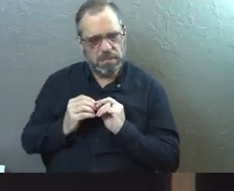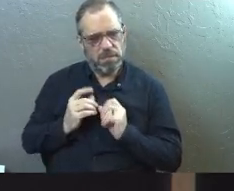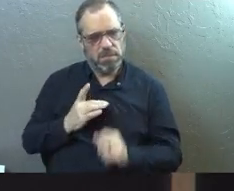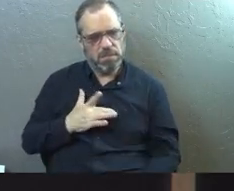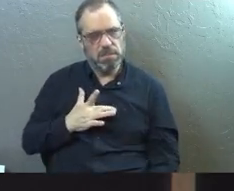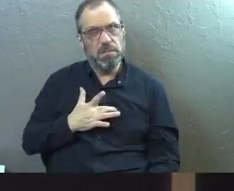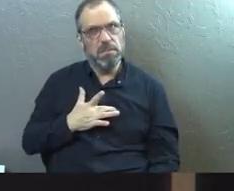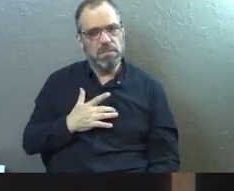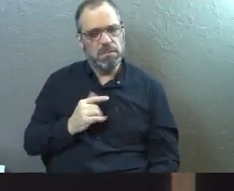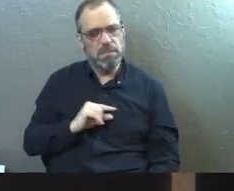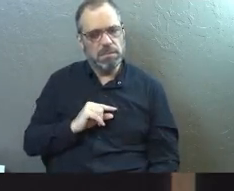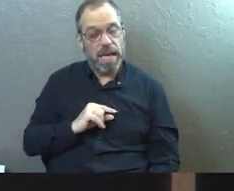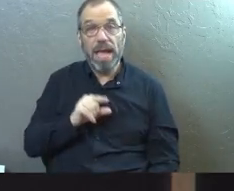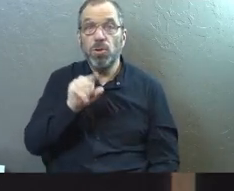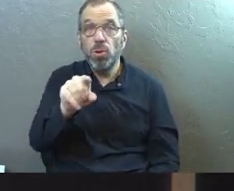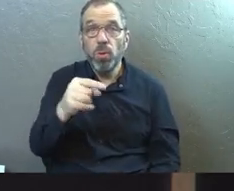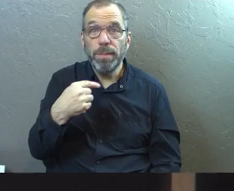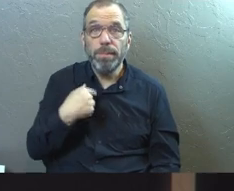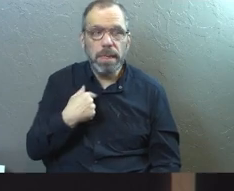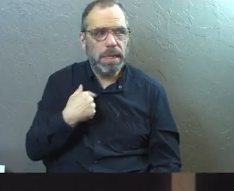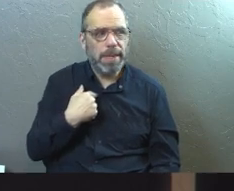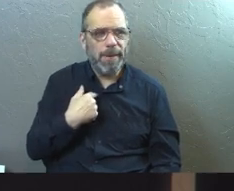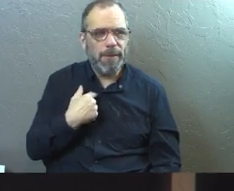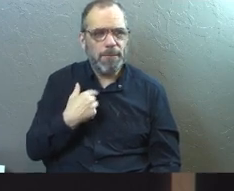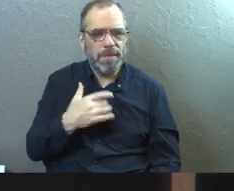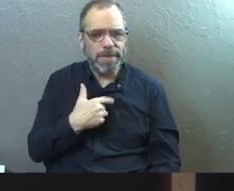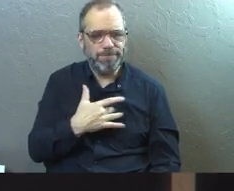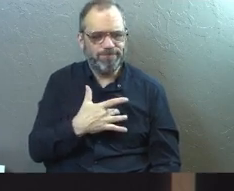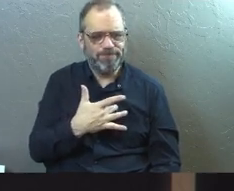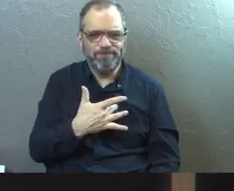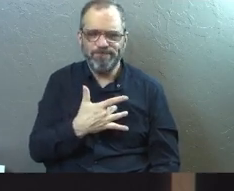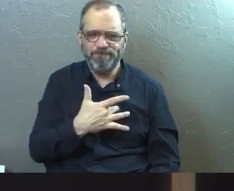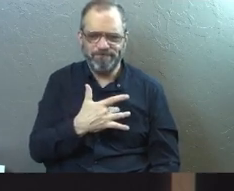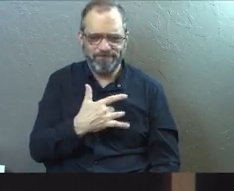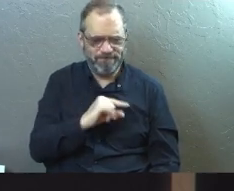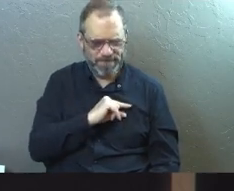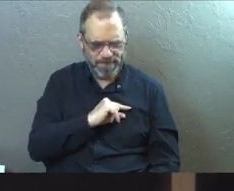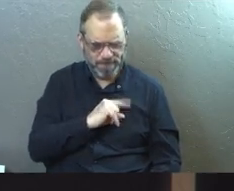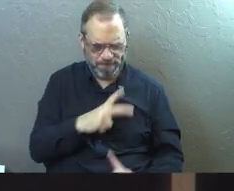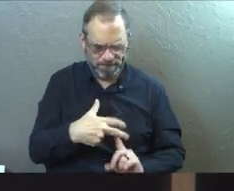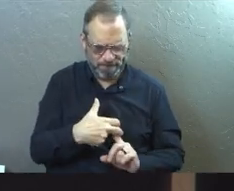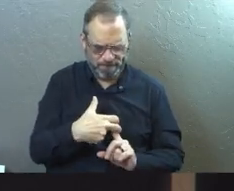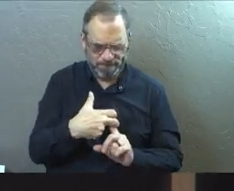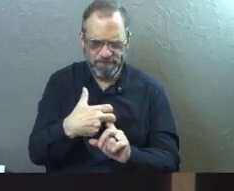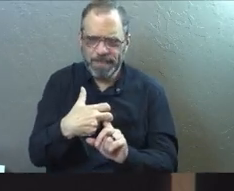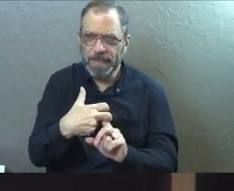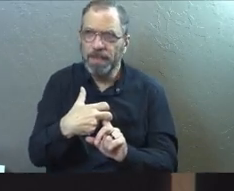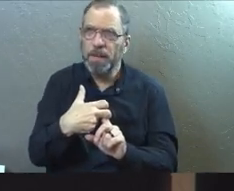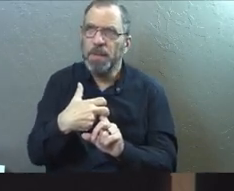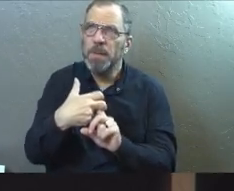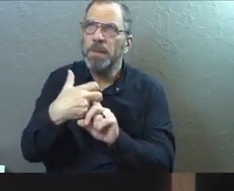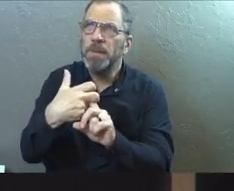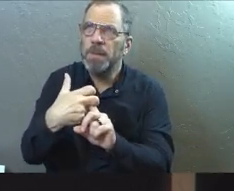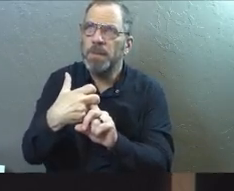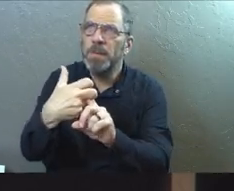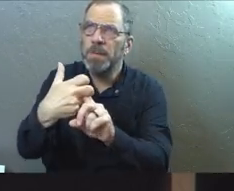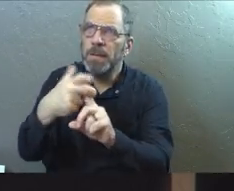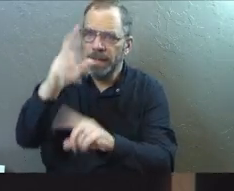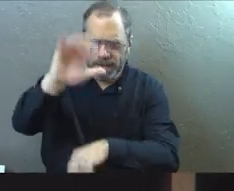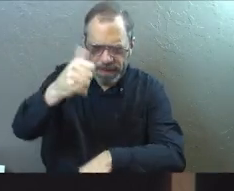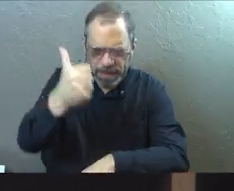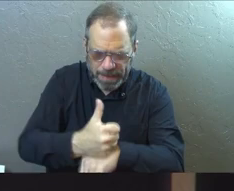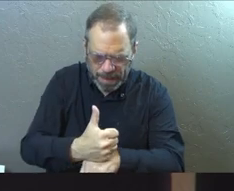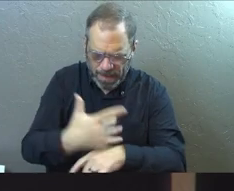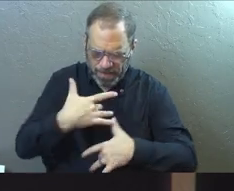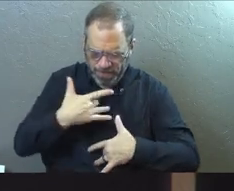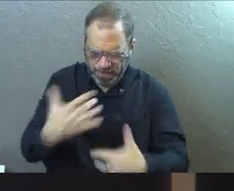And I think it's within all of us, really, as human beings, this draw to the Father and to his ways. There's things that are built into us that were placed there by him, and